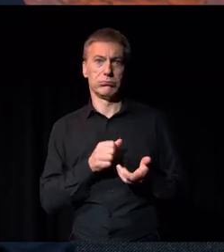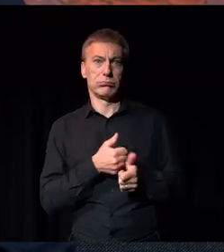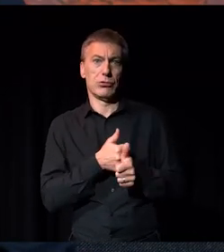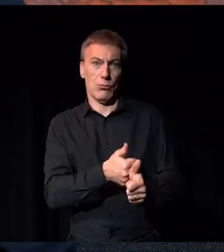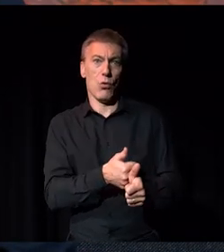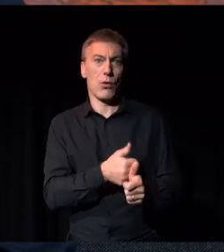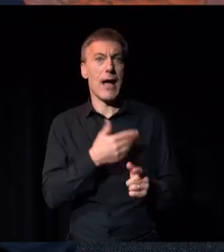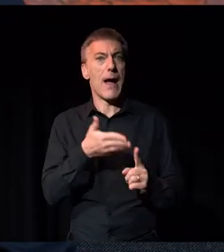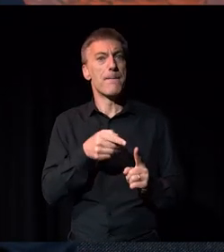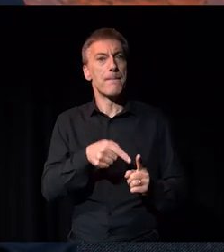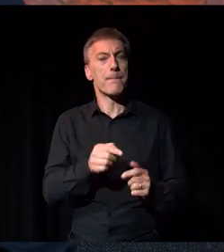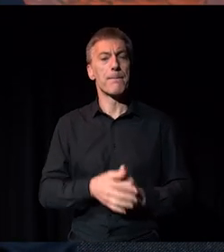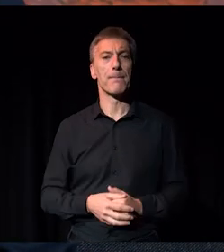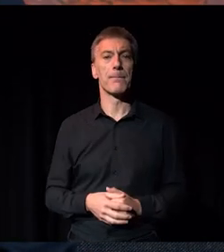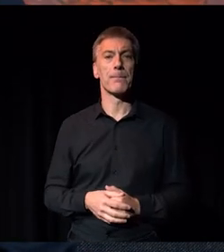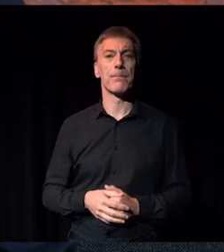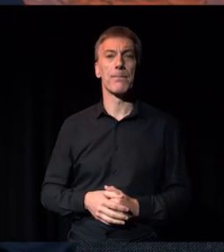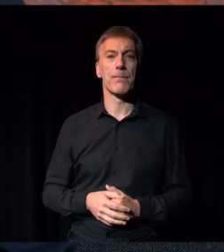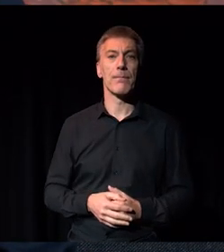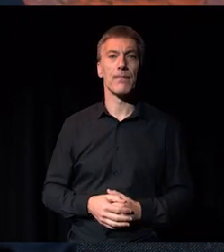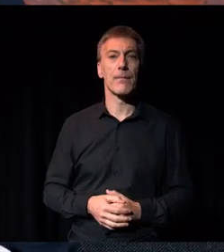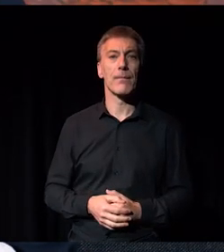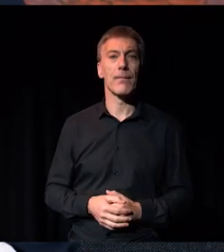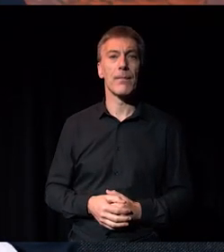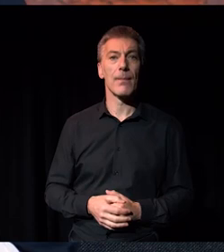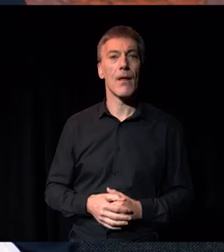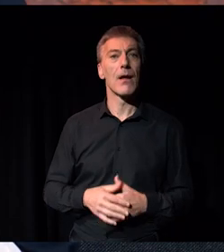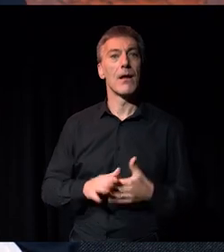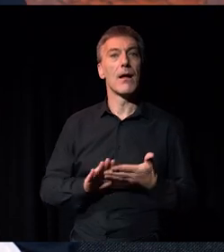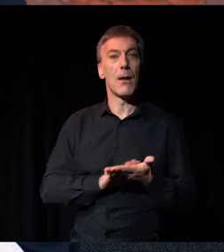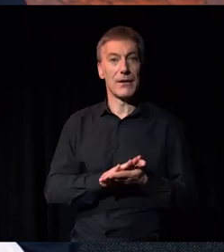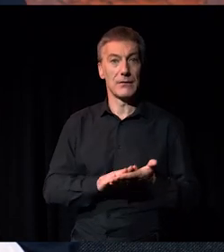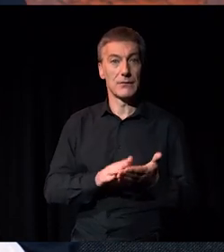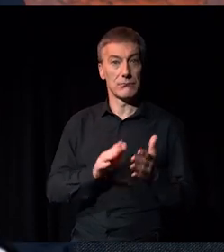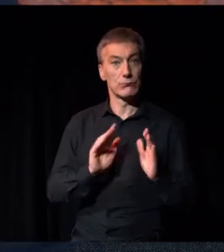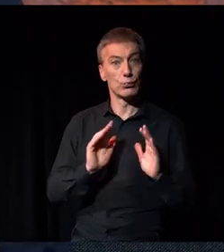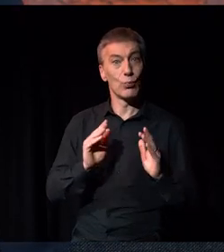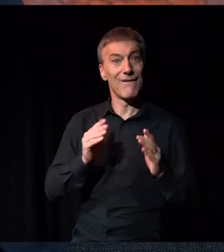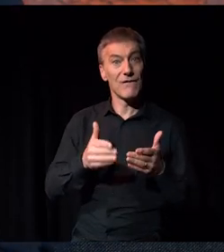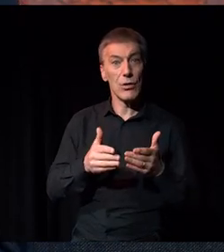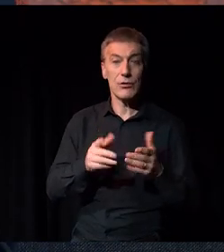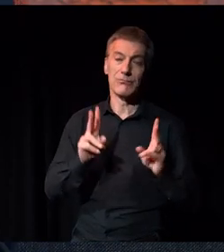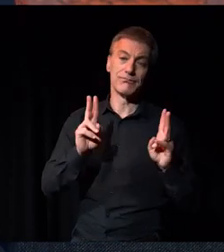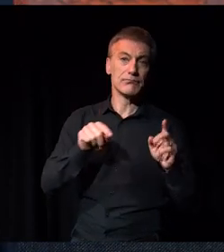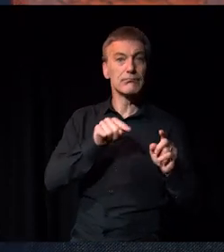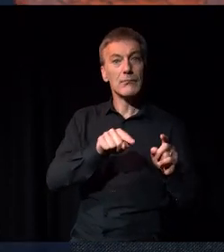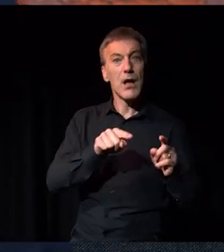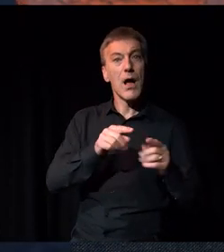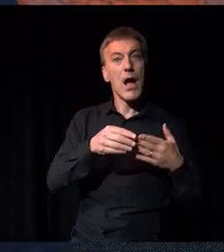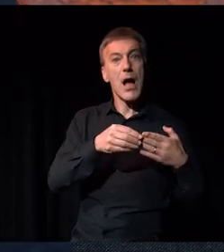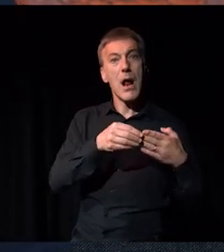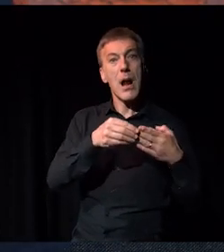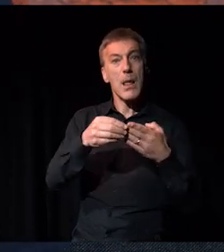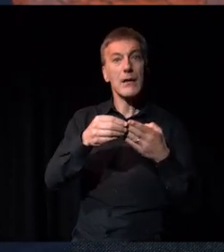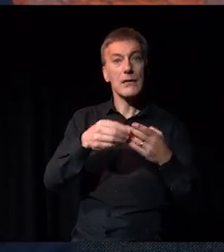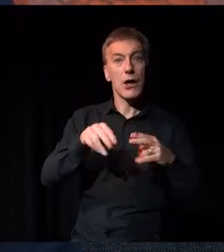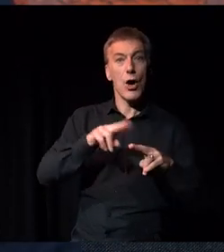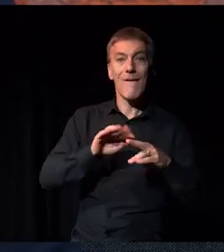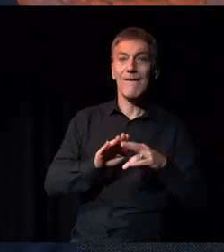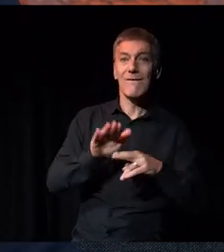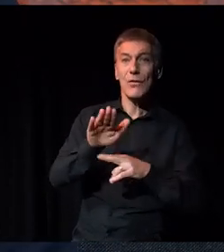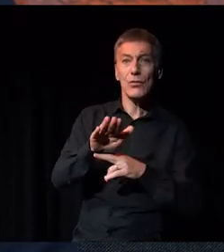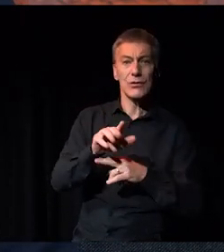so we focused on the leaders of the future. How could we turbo charge their